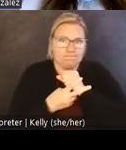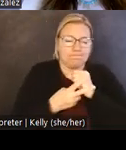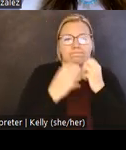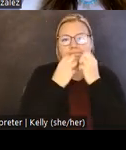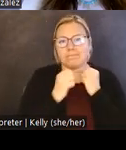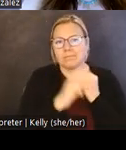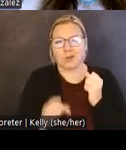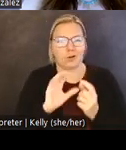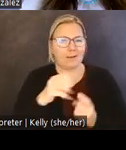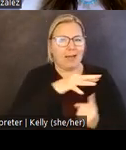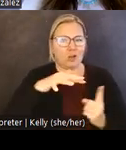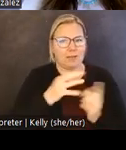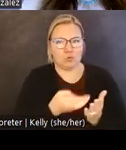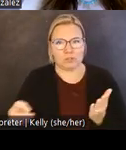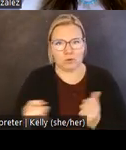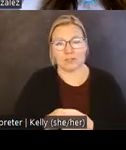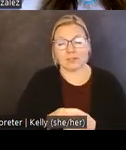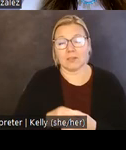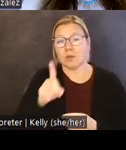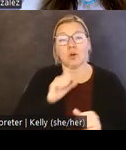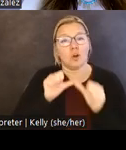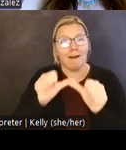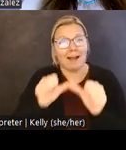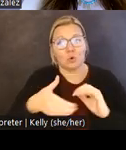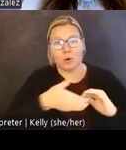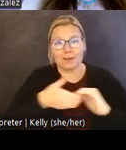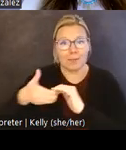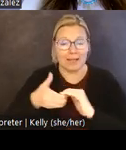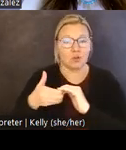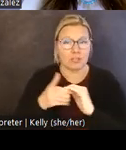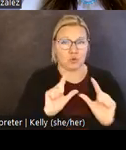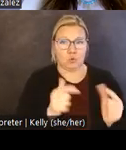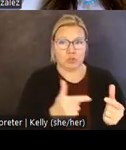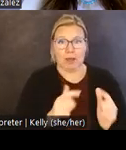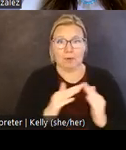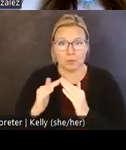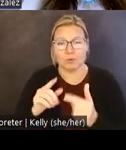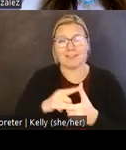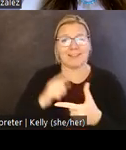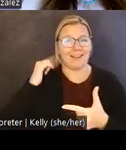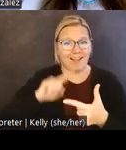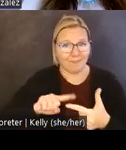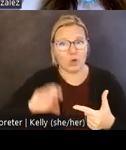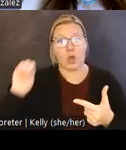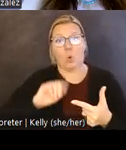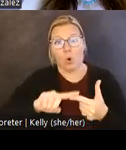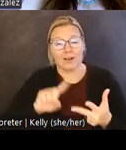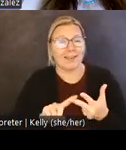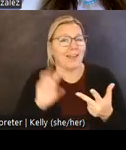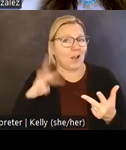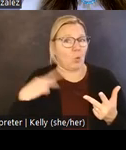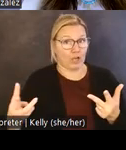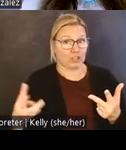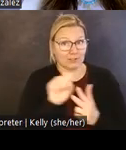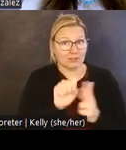Centered on her ongoing collaboration with tribal communities in California, Oregon, and Washington, Gonzalez has